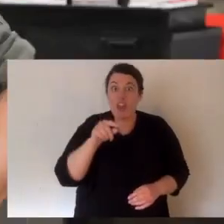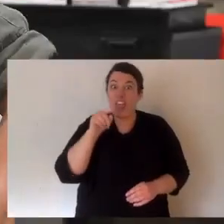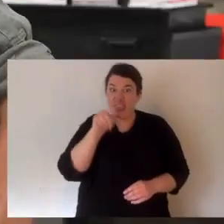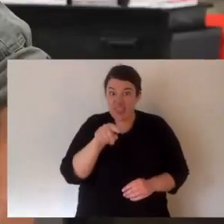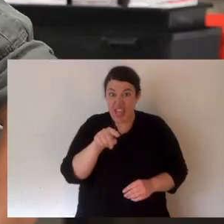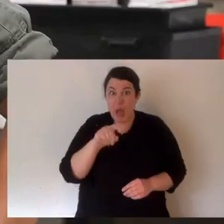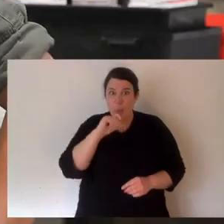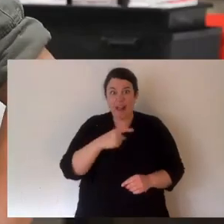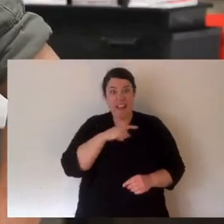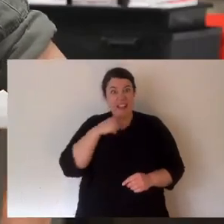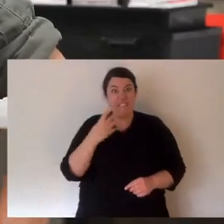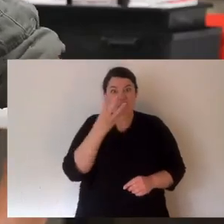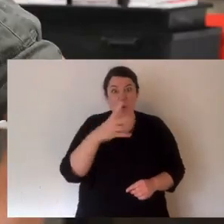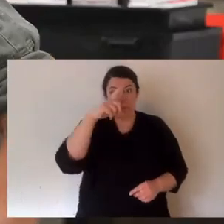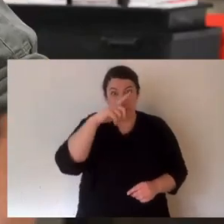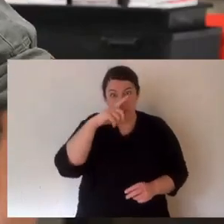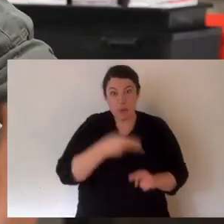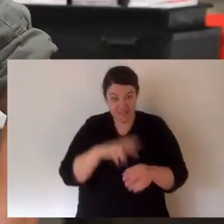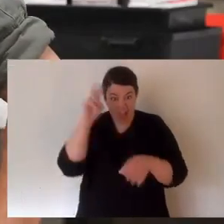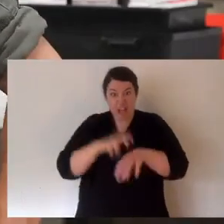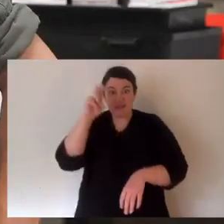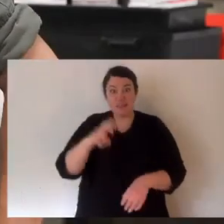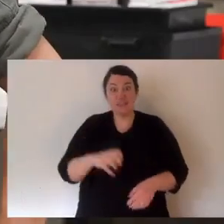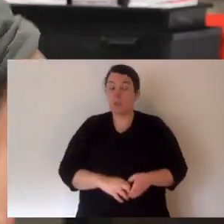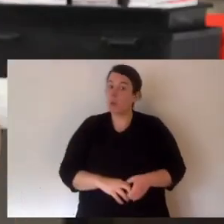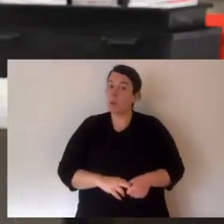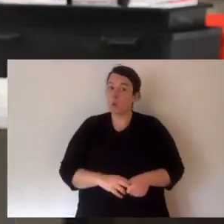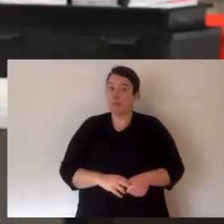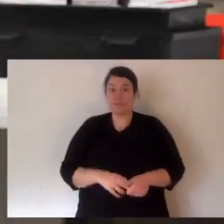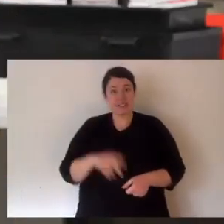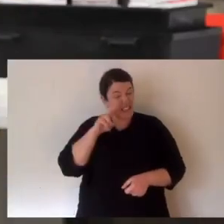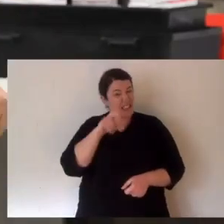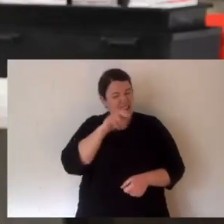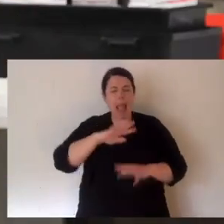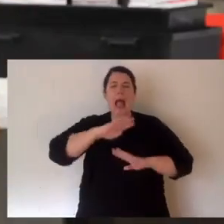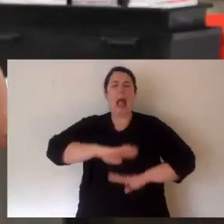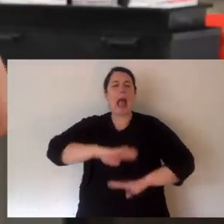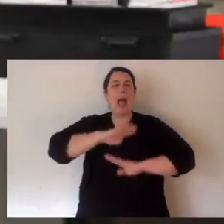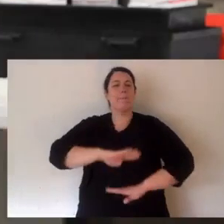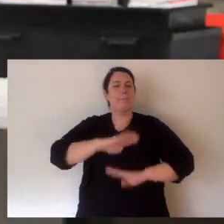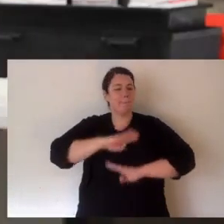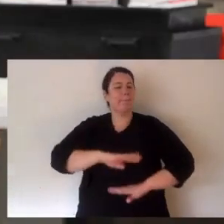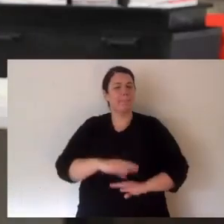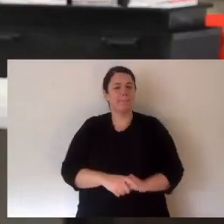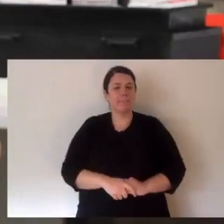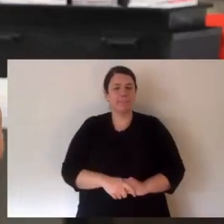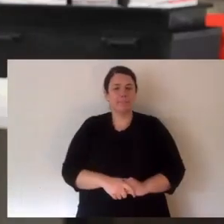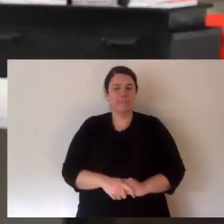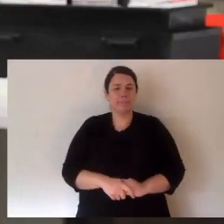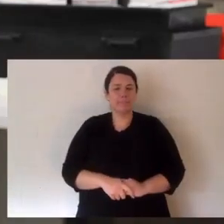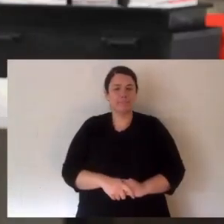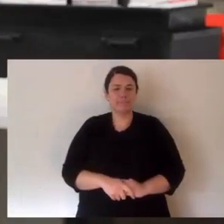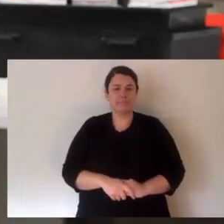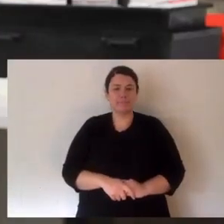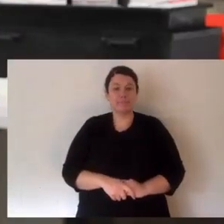that's a bit of an overview about the venom program and how we make any venom. And that snake that I milk today will go towards saving someone's